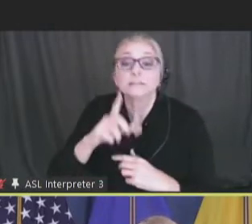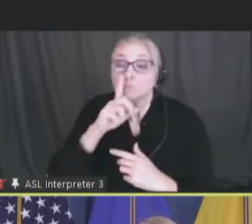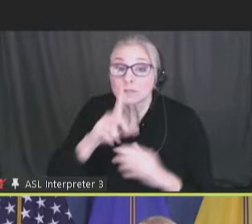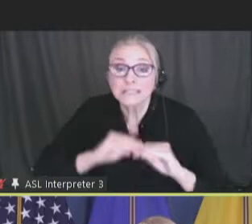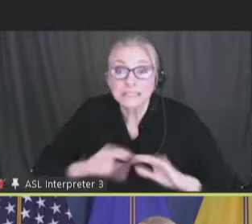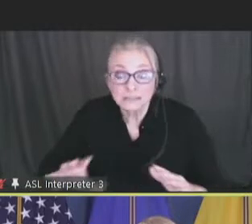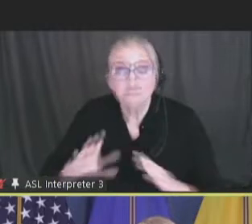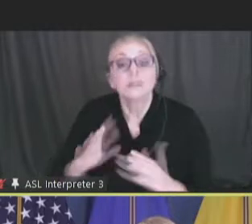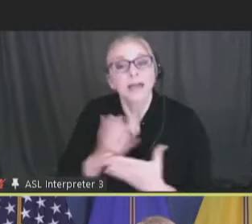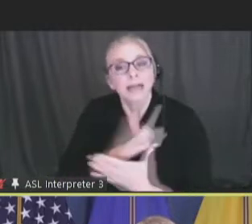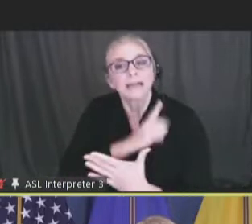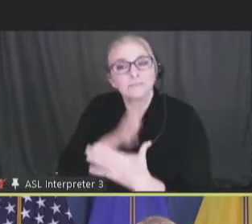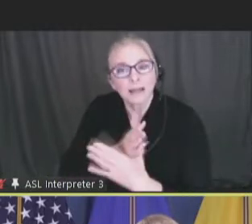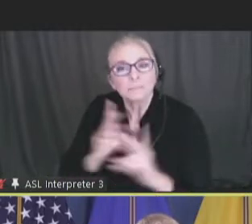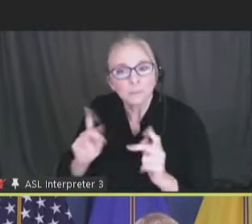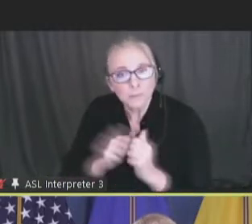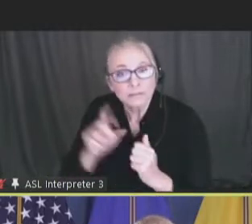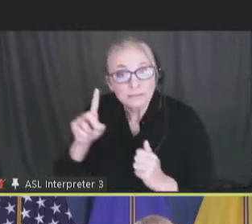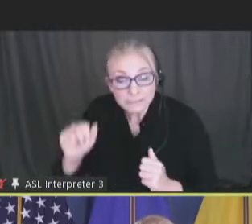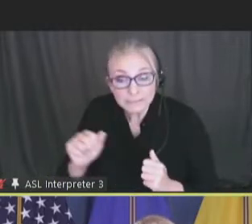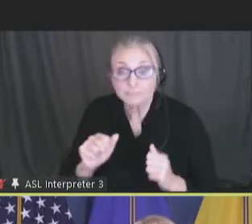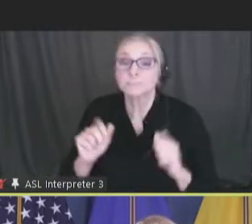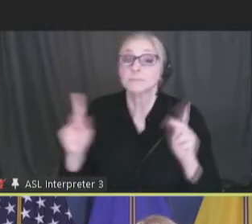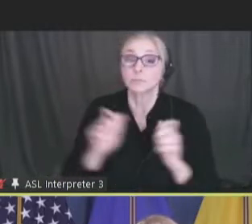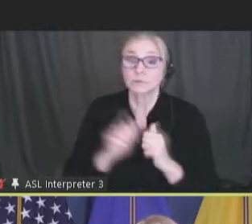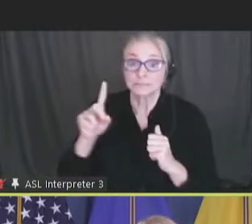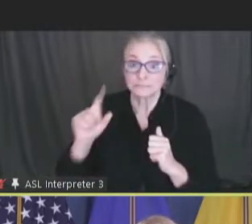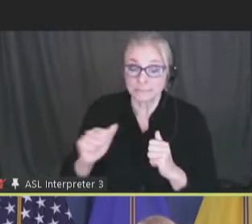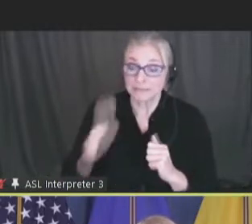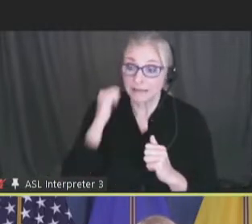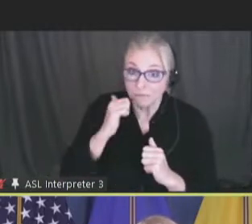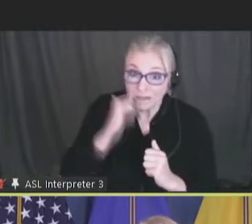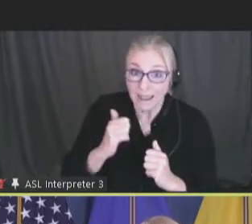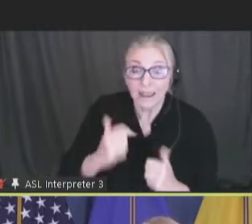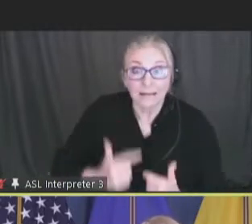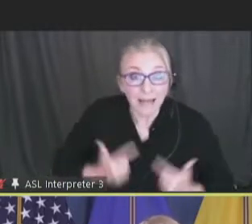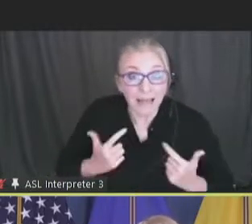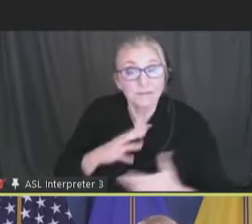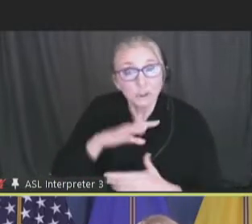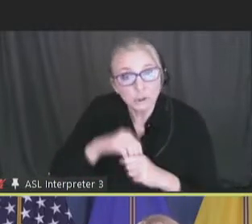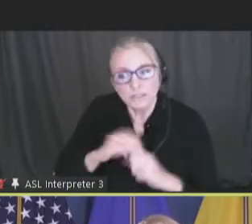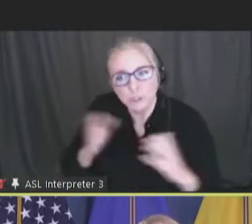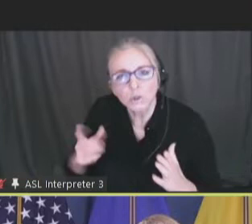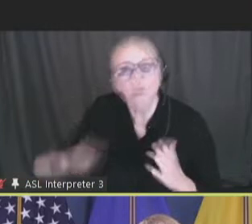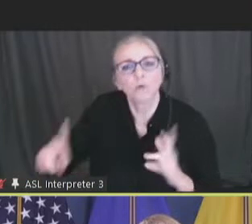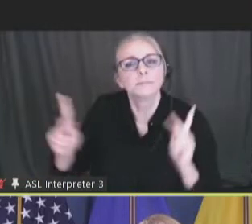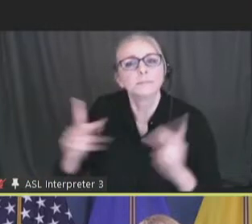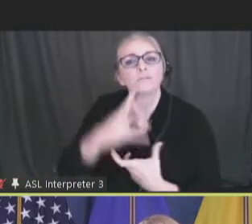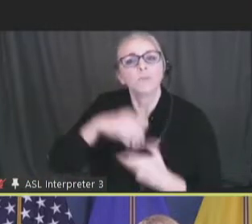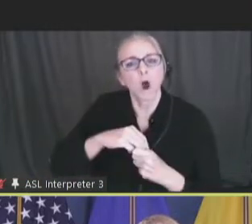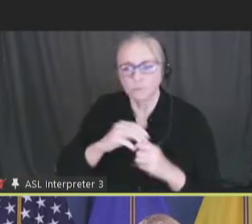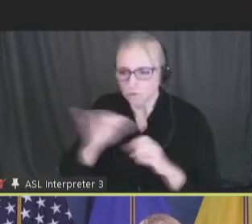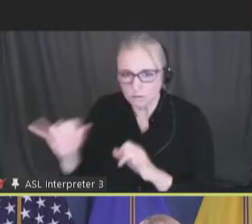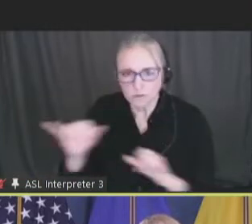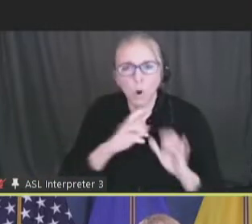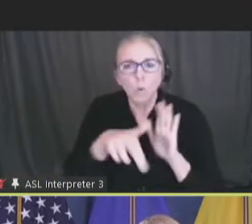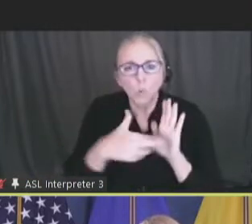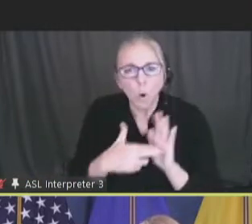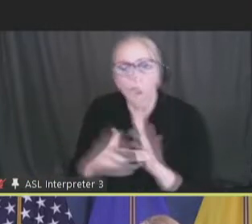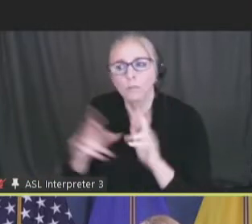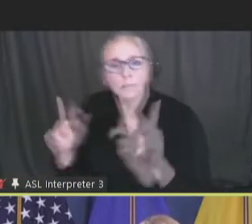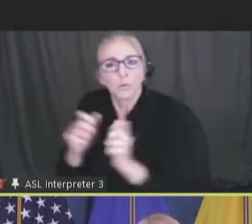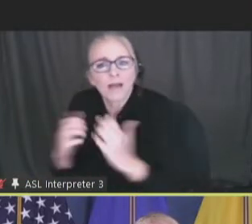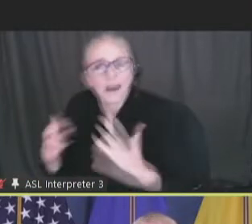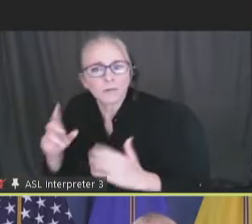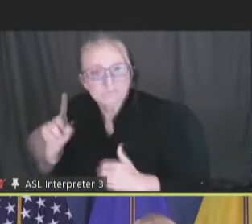disability. Including people with disabilities in our everyday activities and encouraging them to have roles similar to their peers who don't have a disability